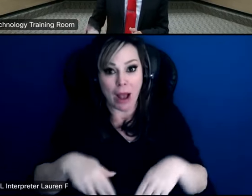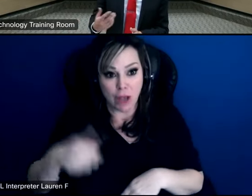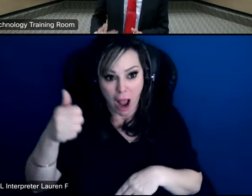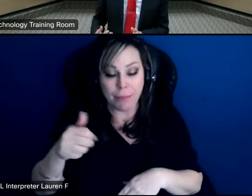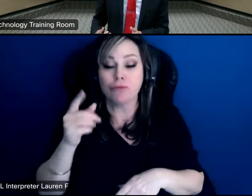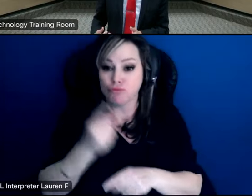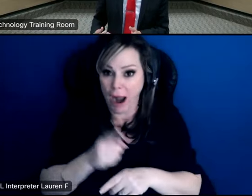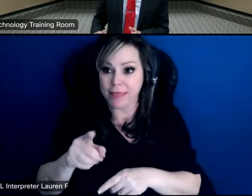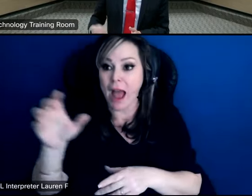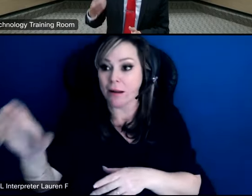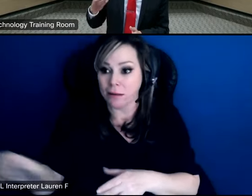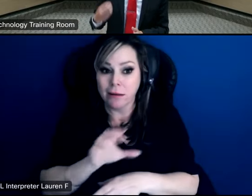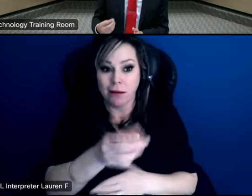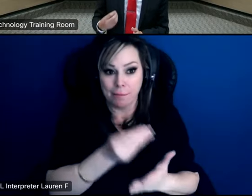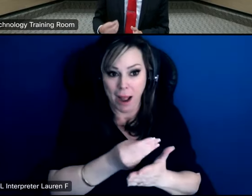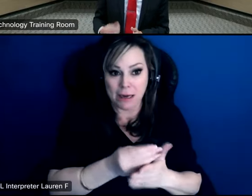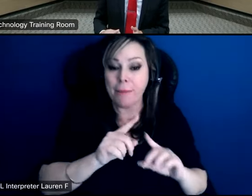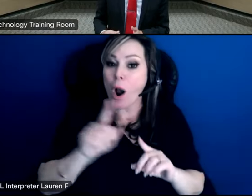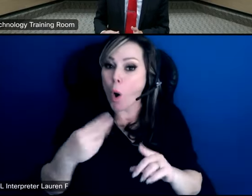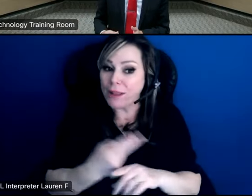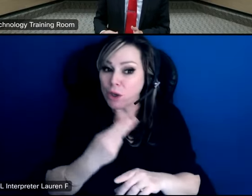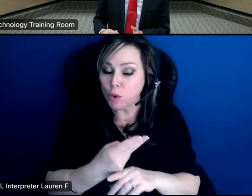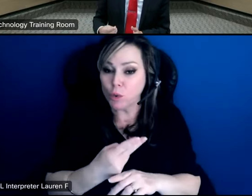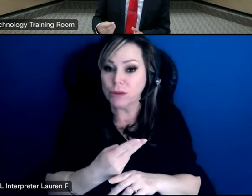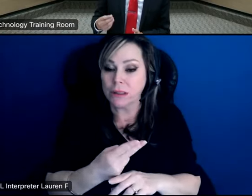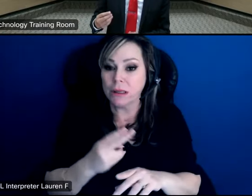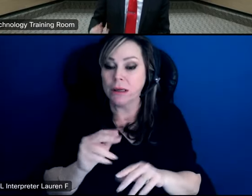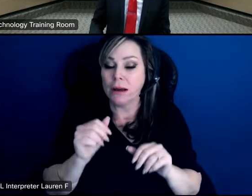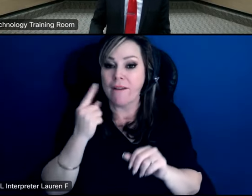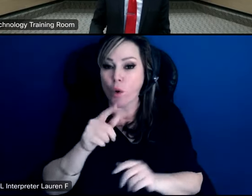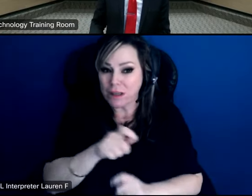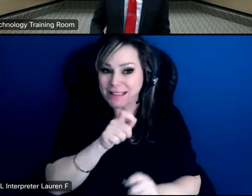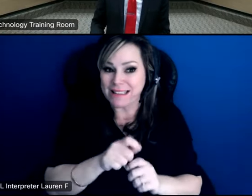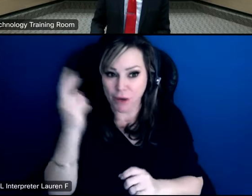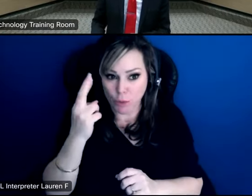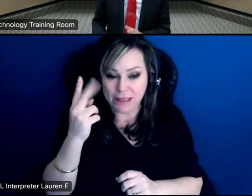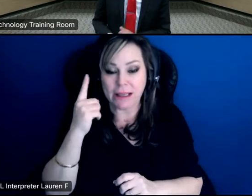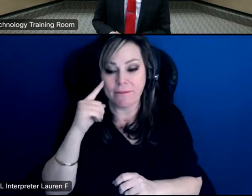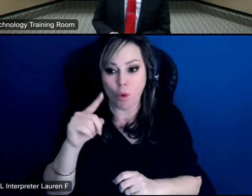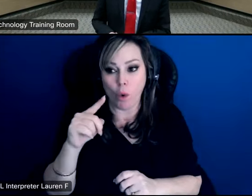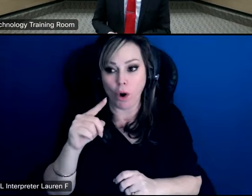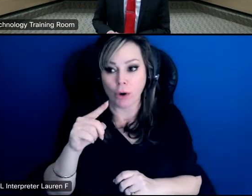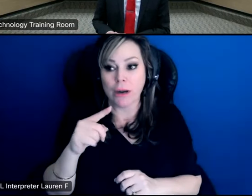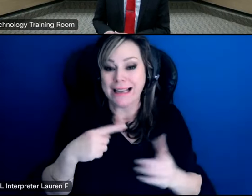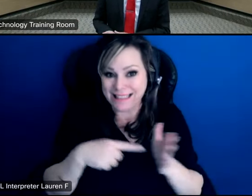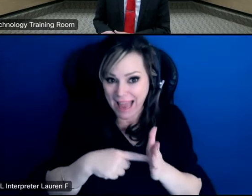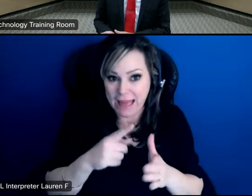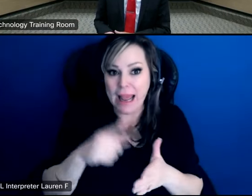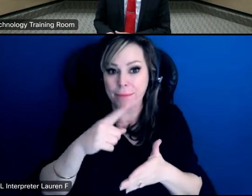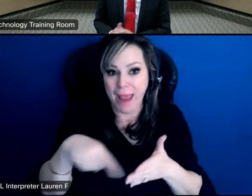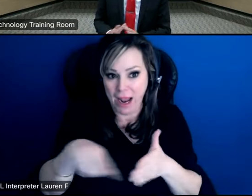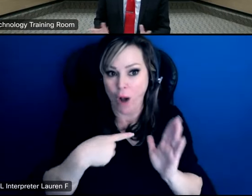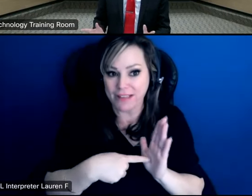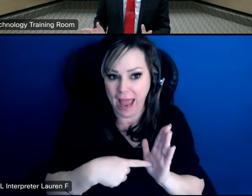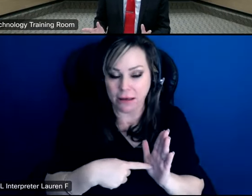that one does bring in more money but it can only be used for um supporting um debt and for paying down the